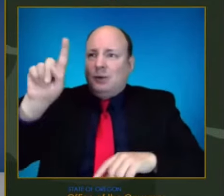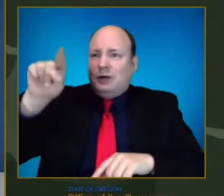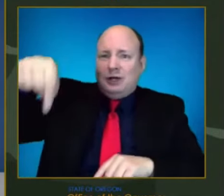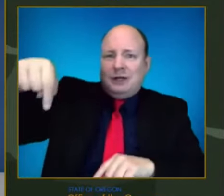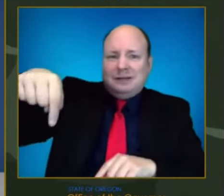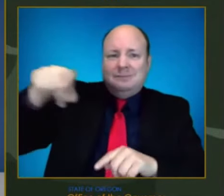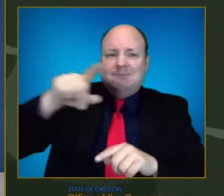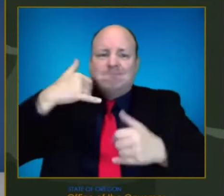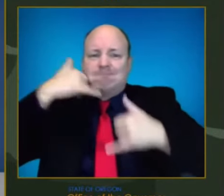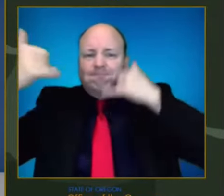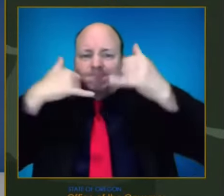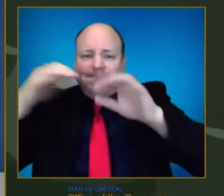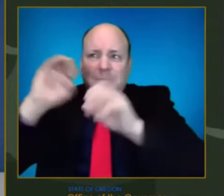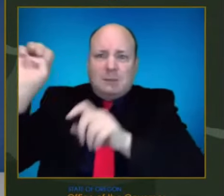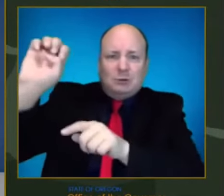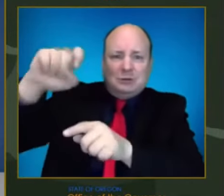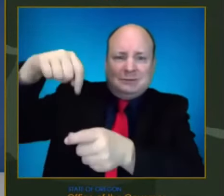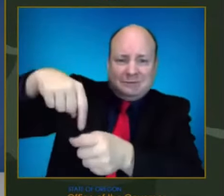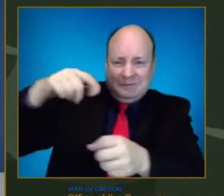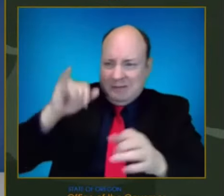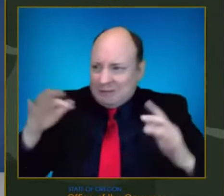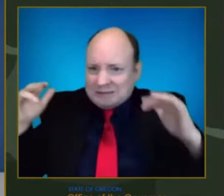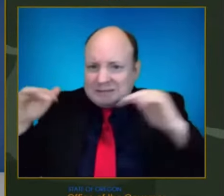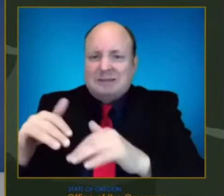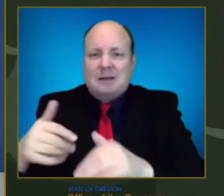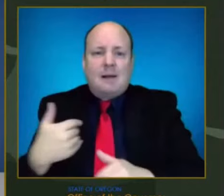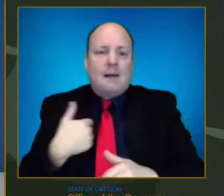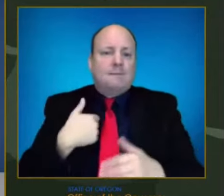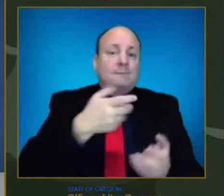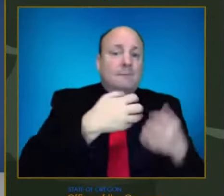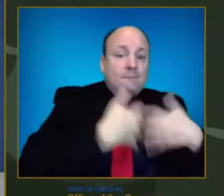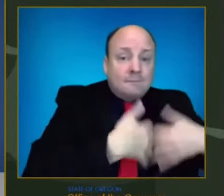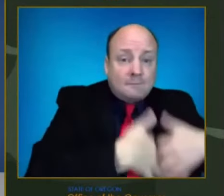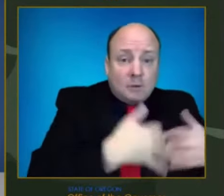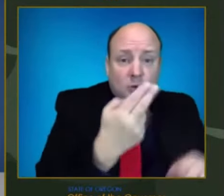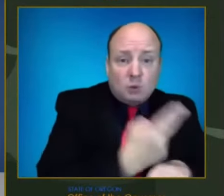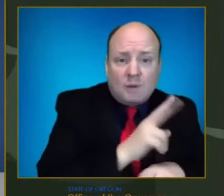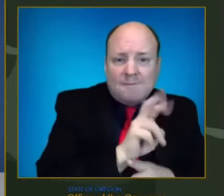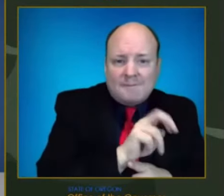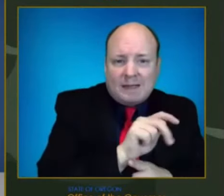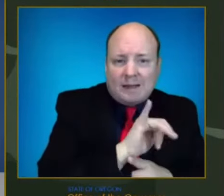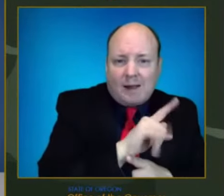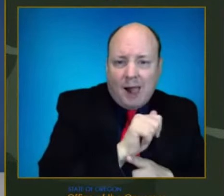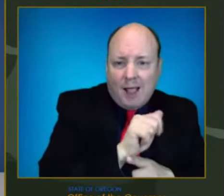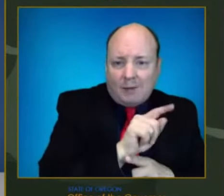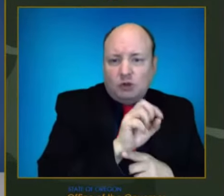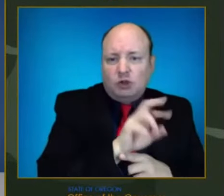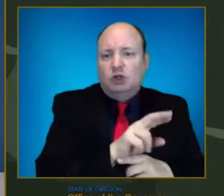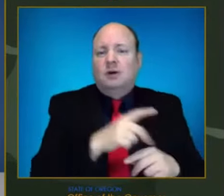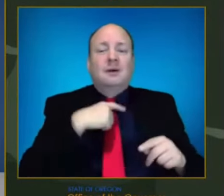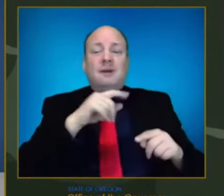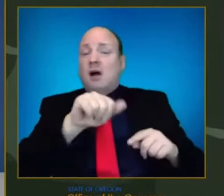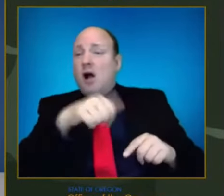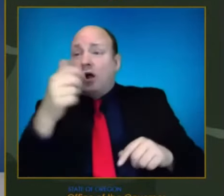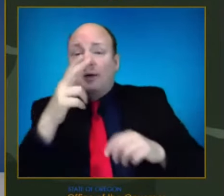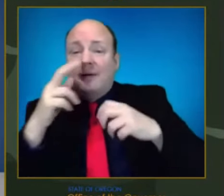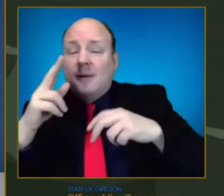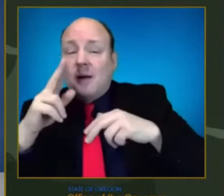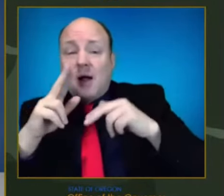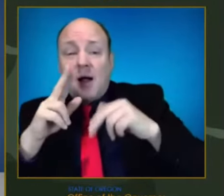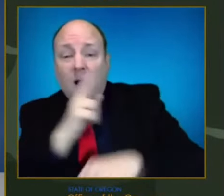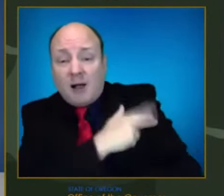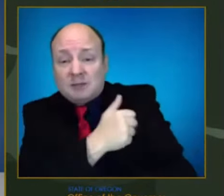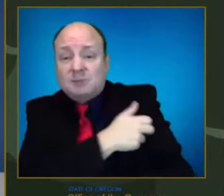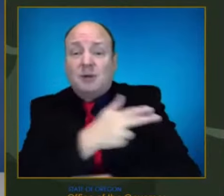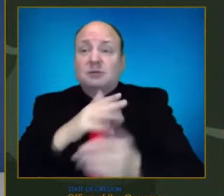We'll continue to work with long term care facilities to provide alternative step down beds to move patients who can be safely discharged out of hospitals